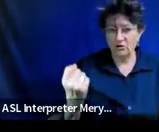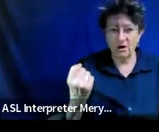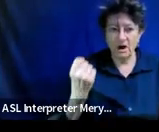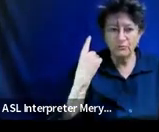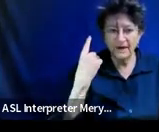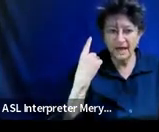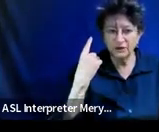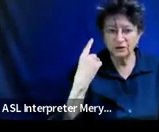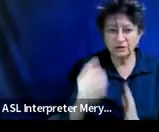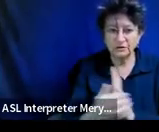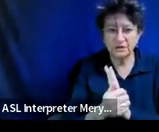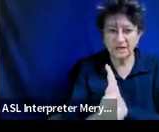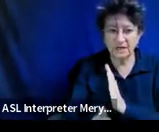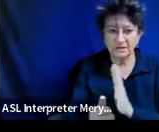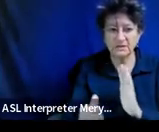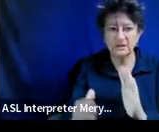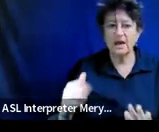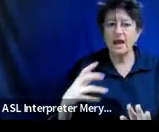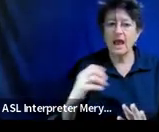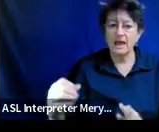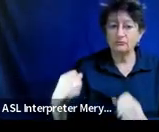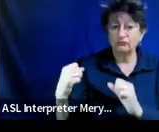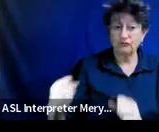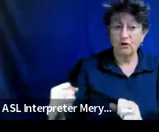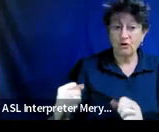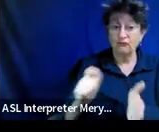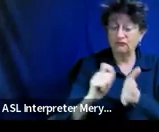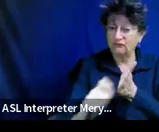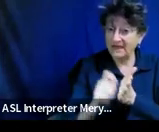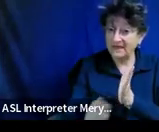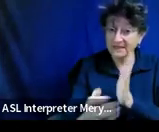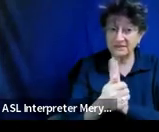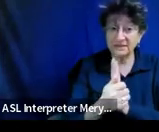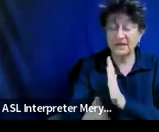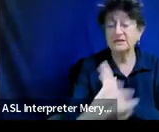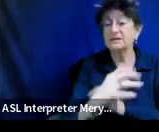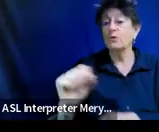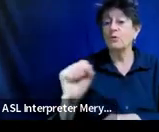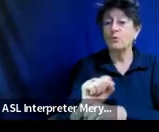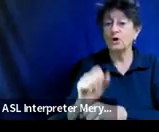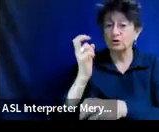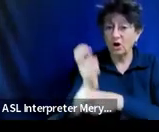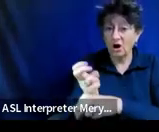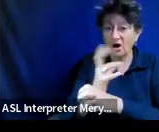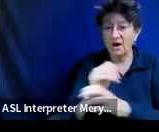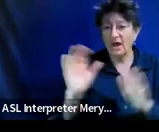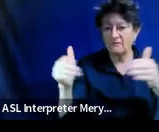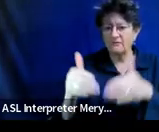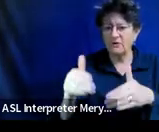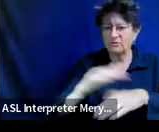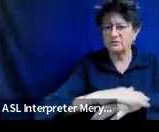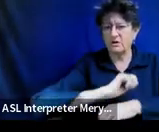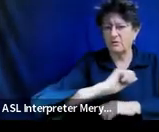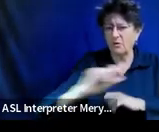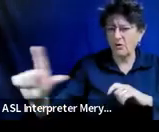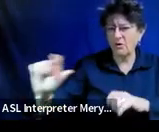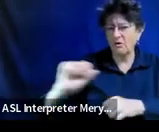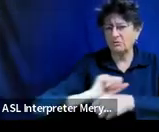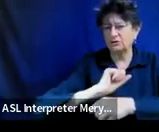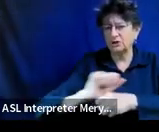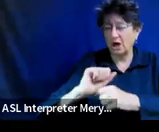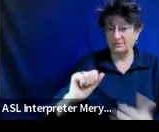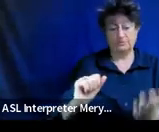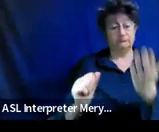skills and enjoys sharing her stories with peers and leora works hard and is very focused on all tasks presented to her so